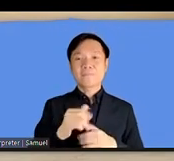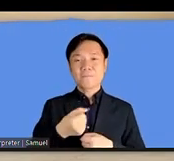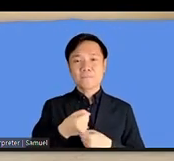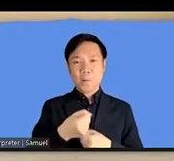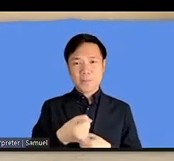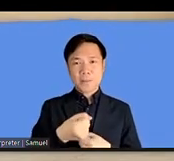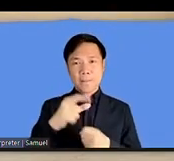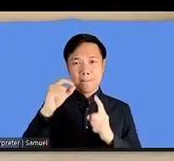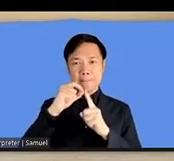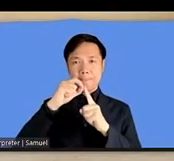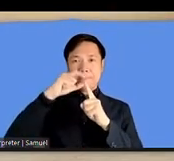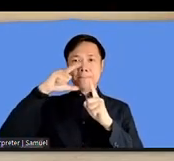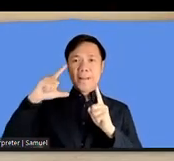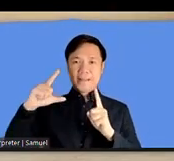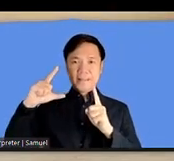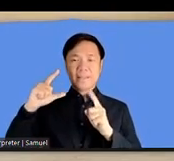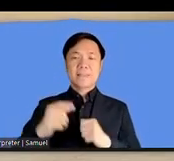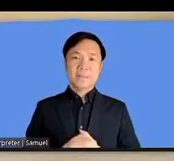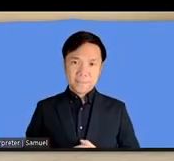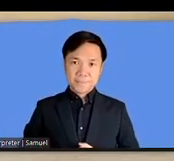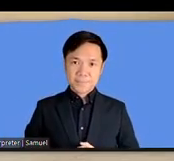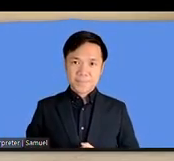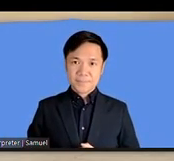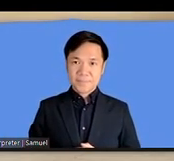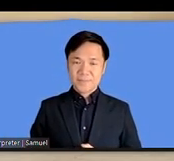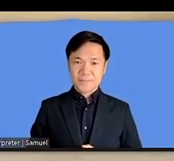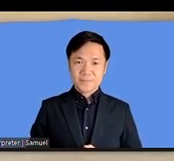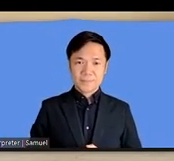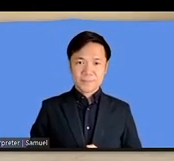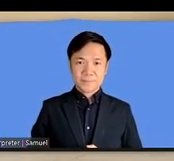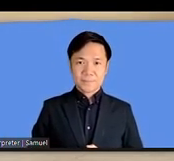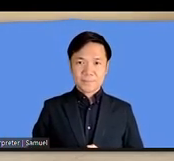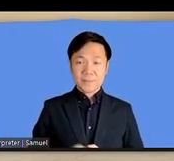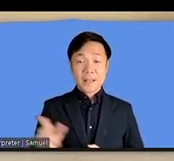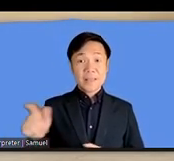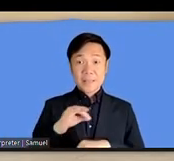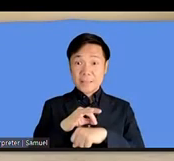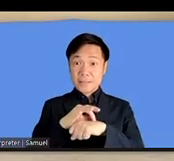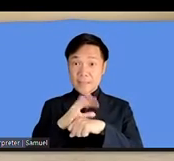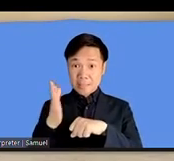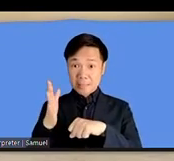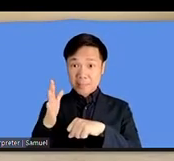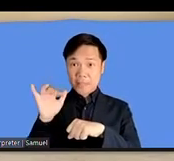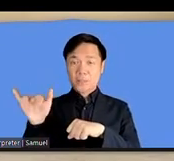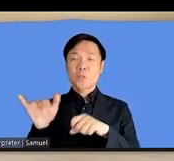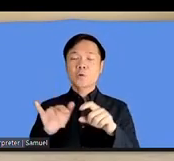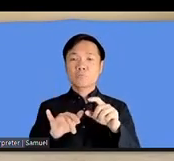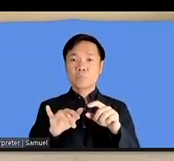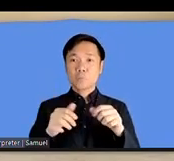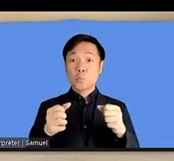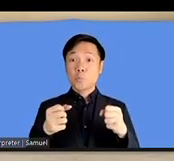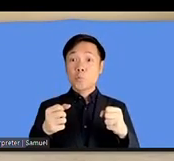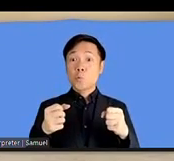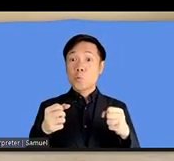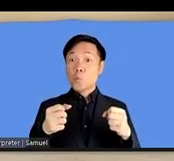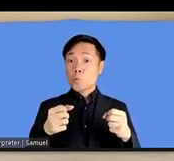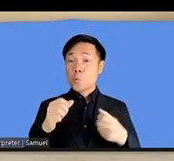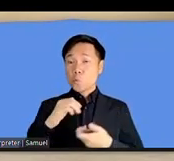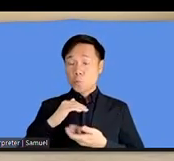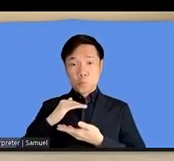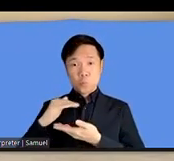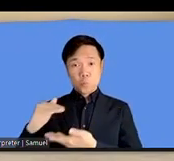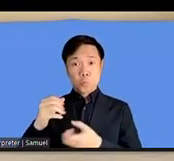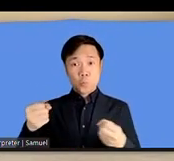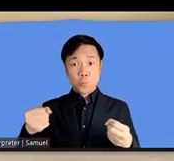That's his comment. And he is expert on relay services. Yes, we